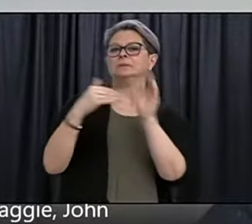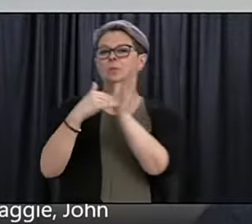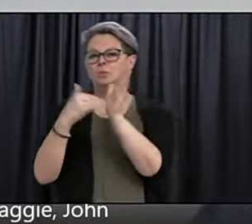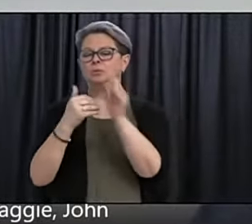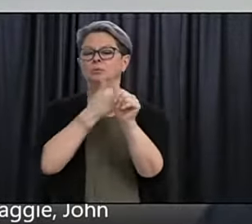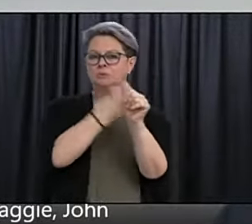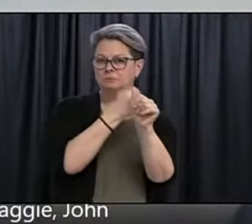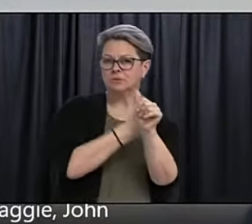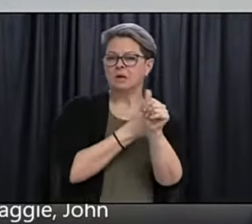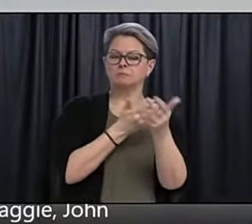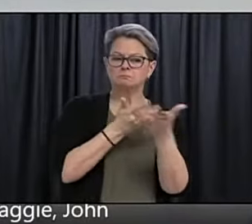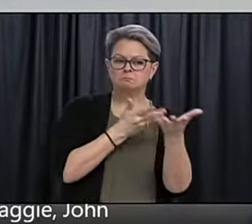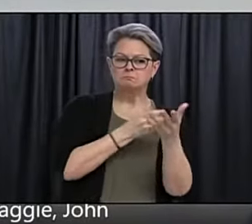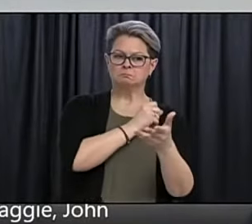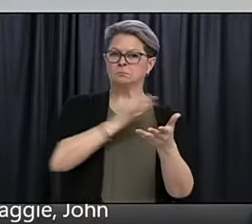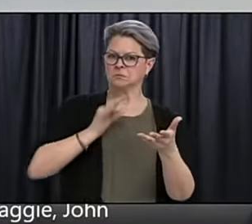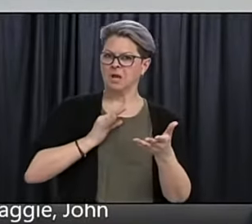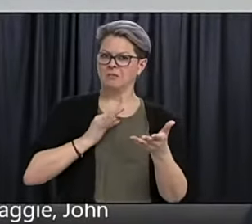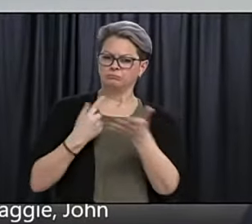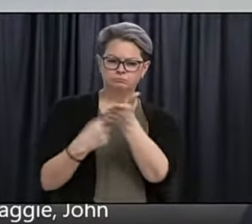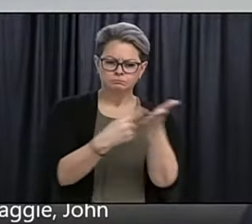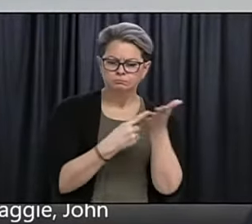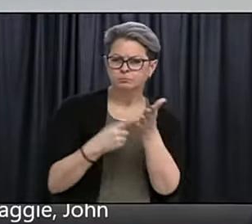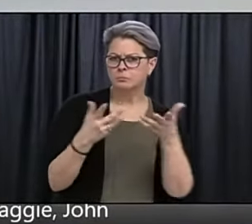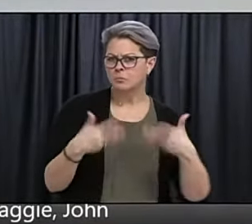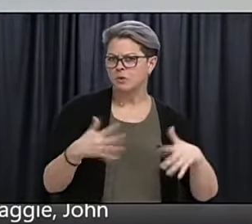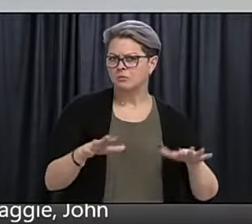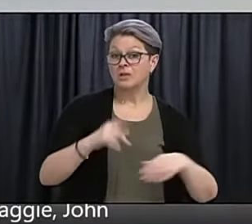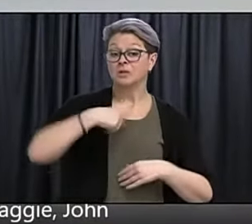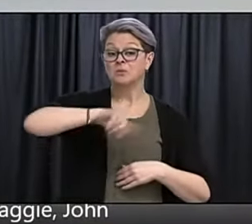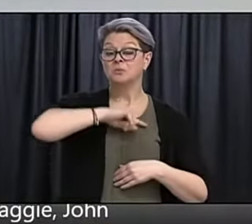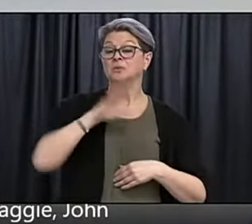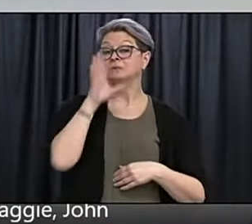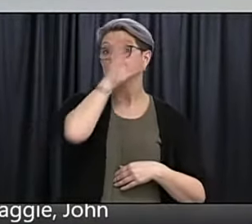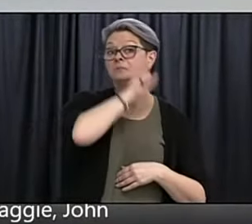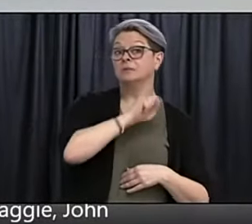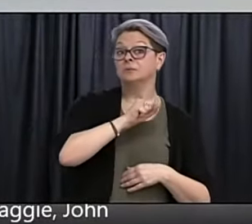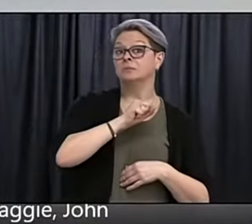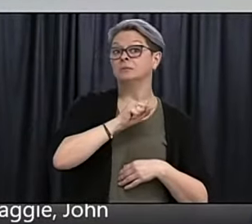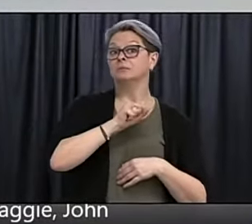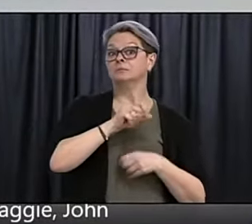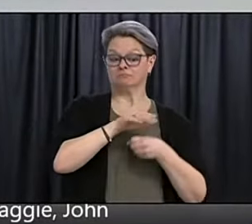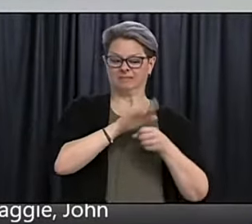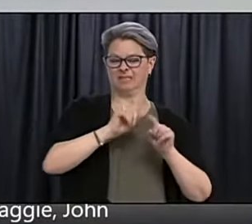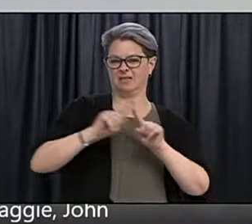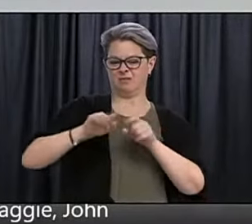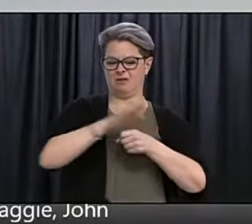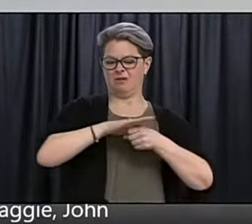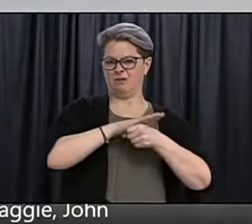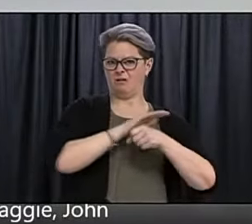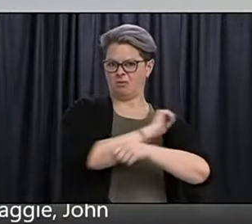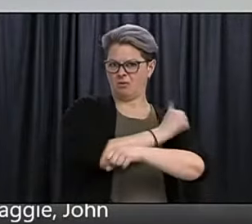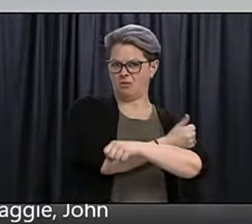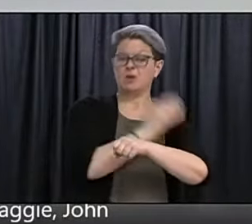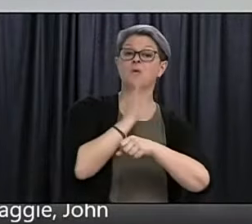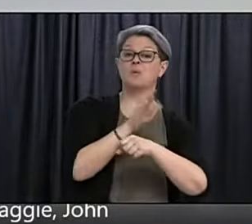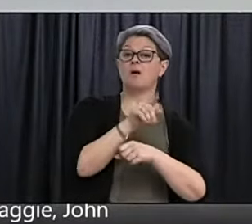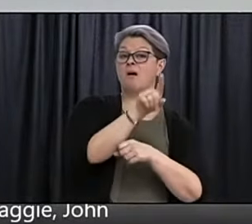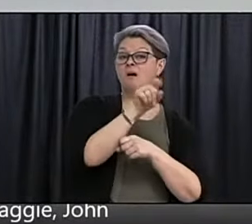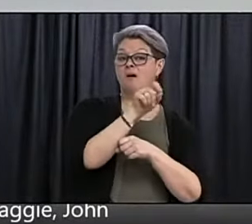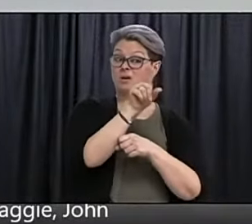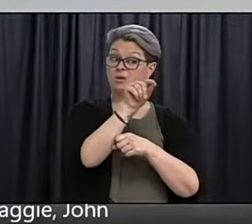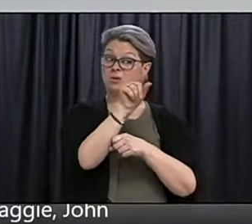staff. Um, our, um, our estimates through the regional health authorities suggest that we would manage between 120